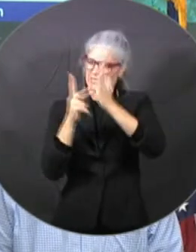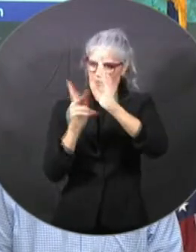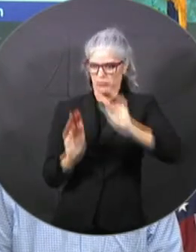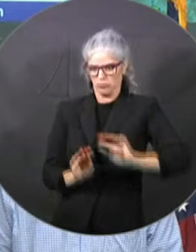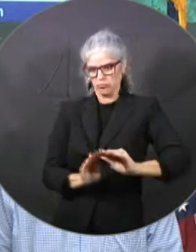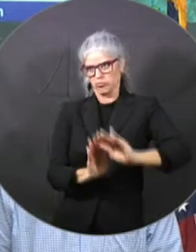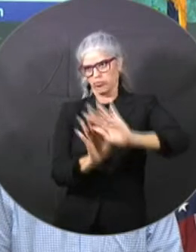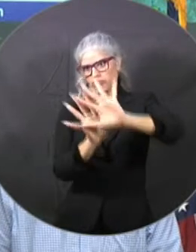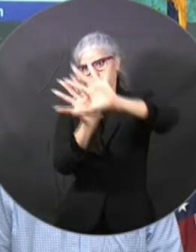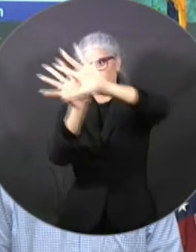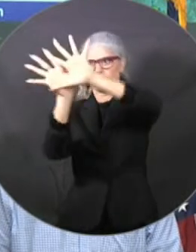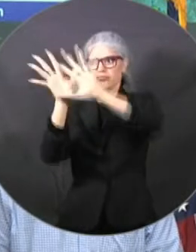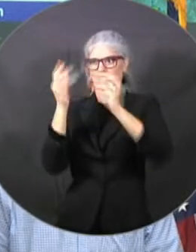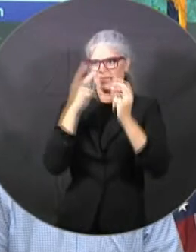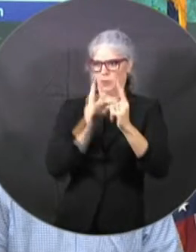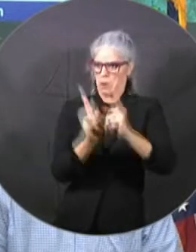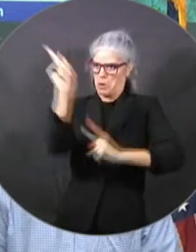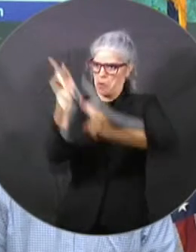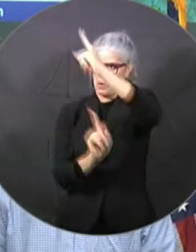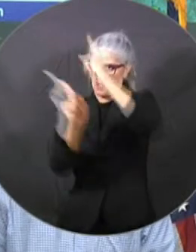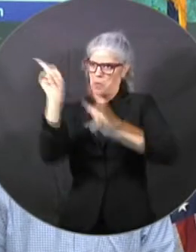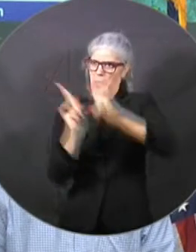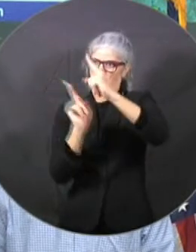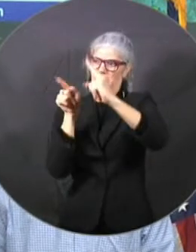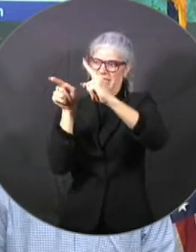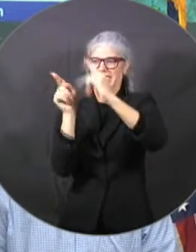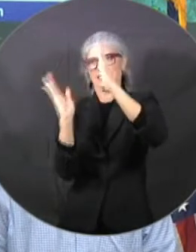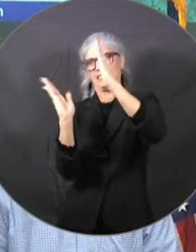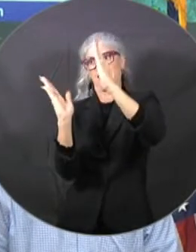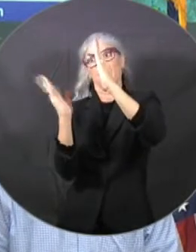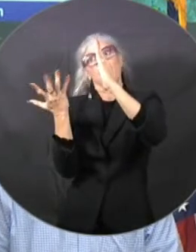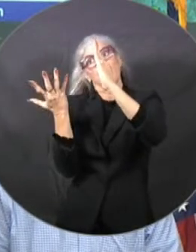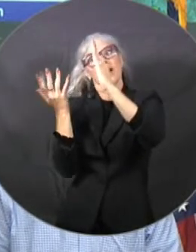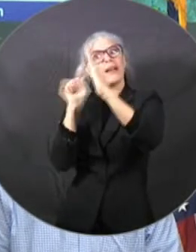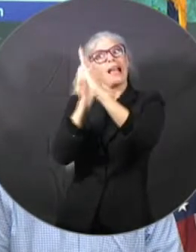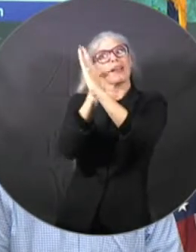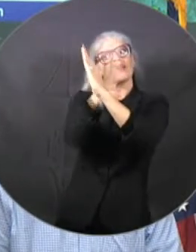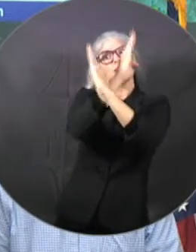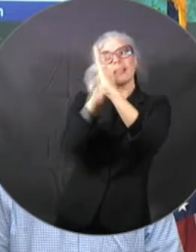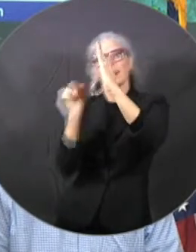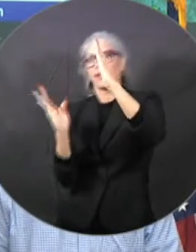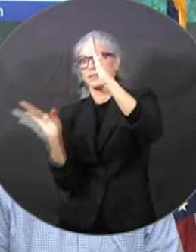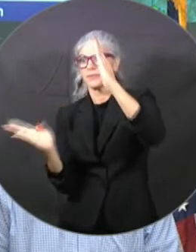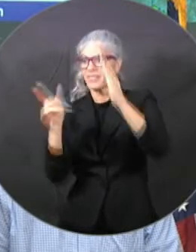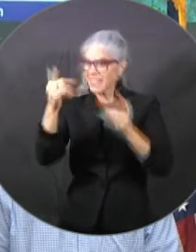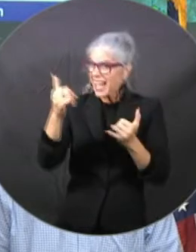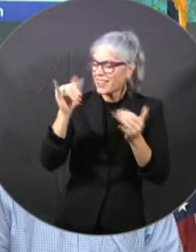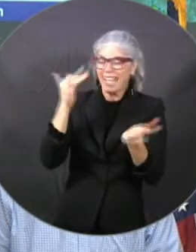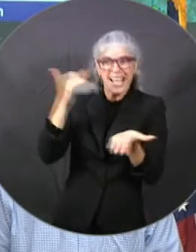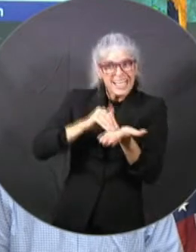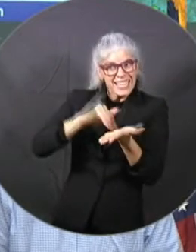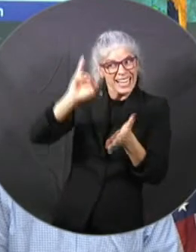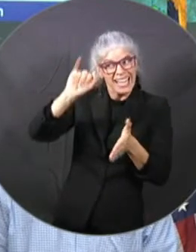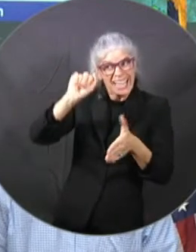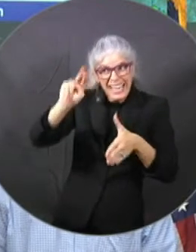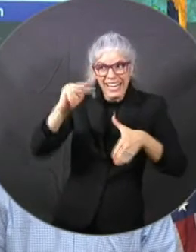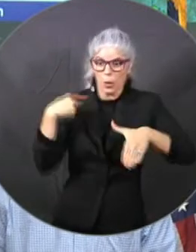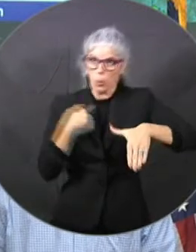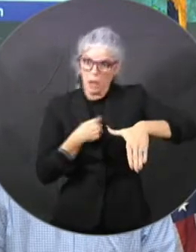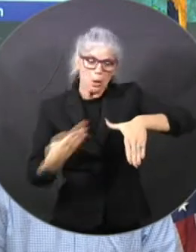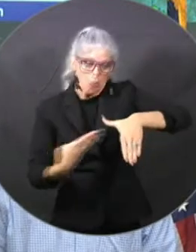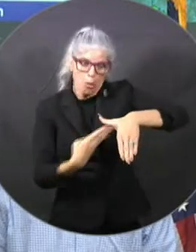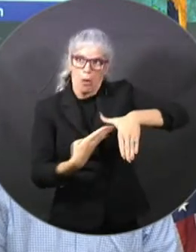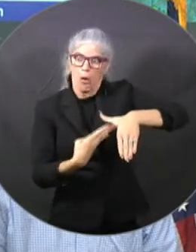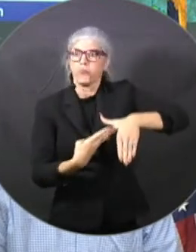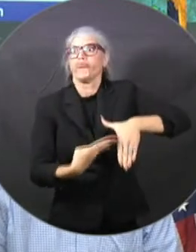the peninsula. And that caused it, I think, to be a little bit more northwest than than it should have been. This one, though, most of